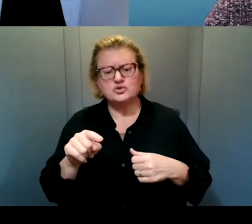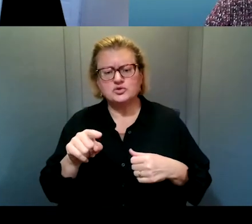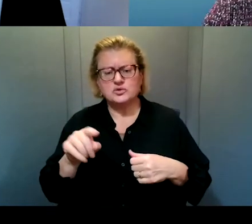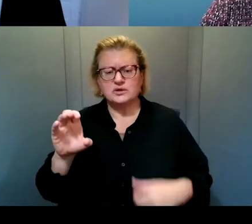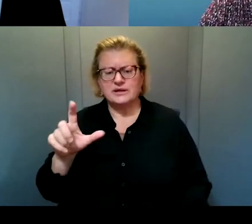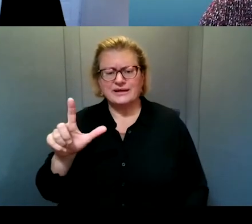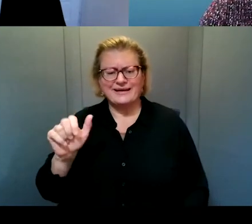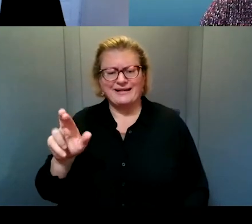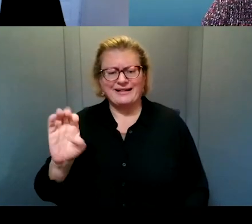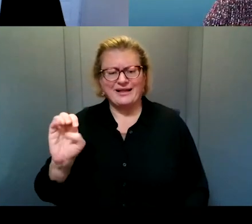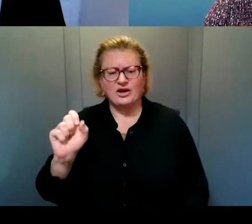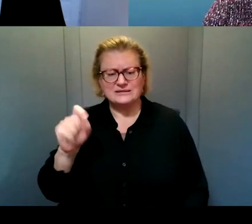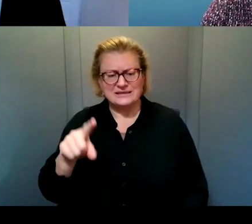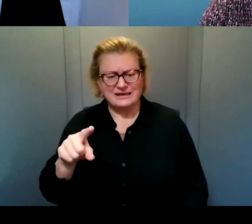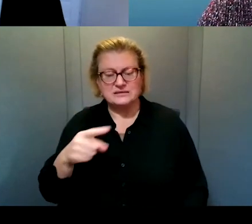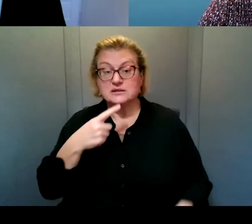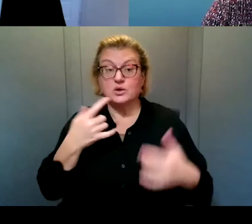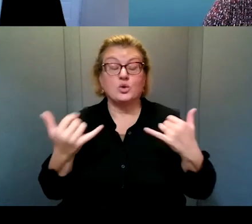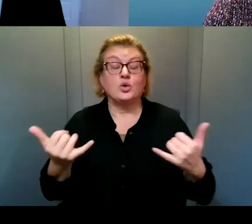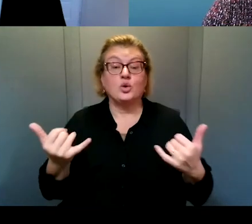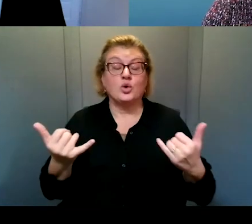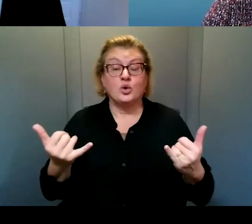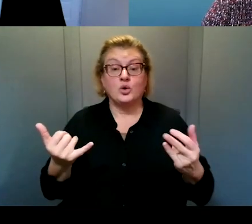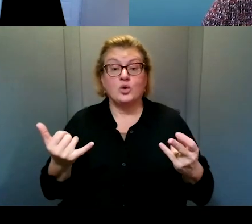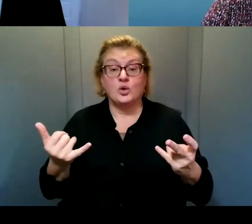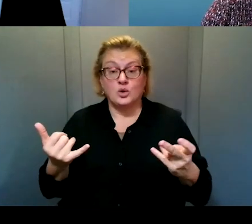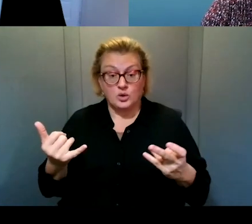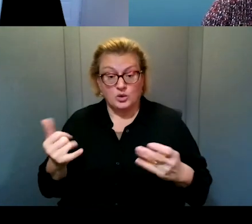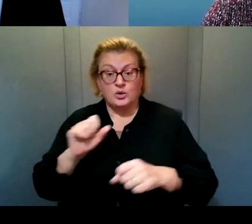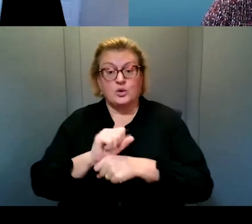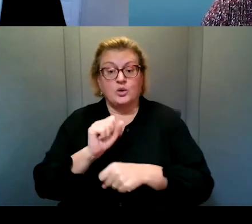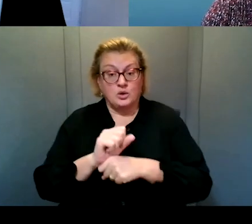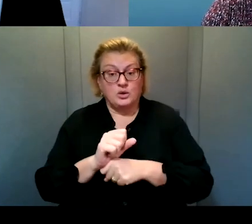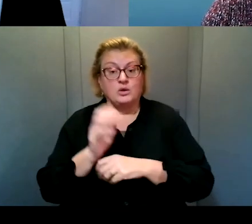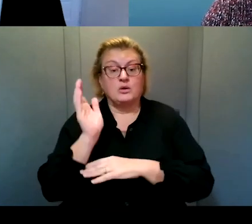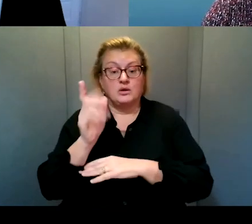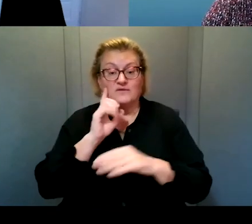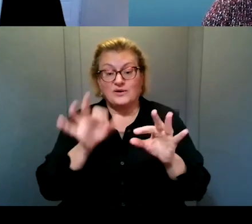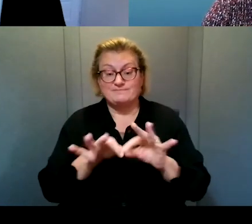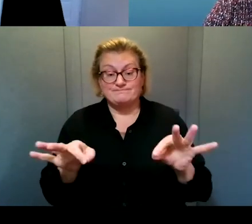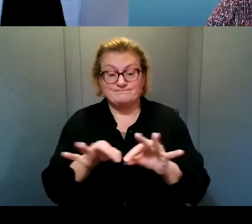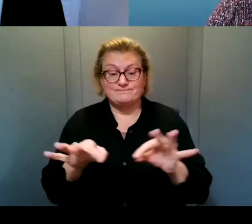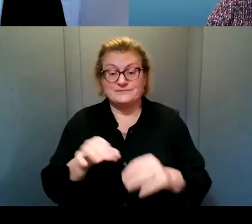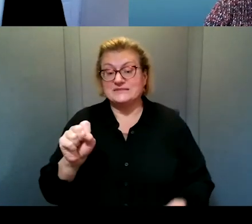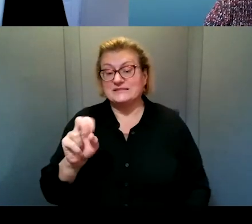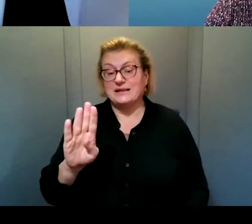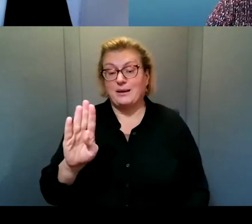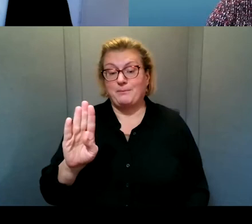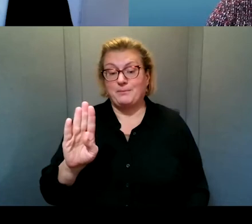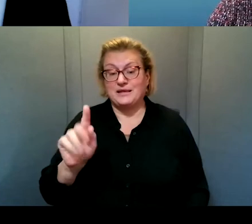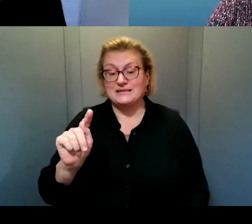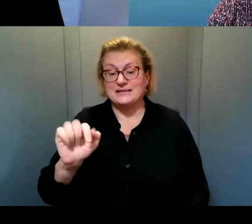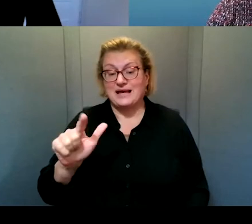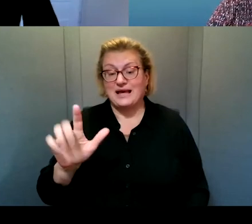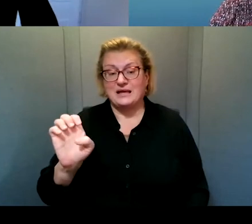is asking. And she said that currently she's working on and presenting on sub, on subtitling and subtitles. And what is your take